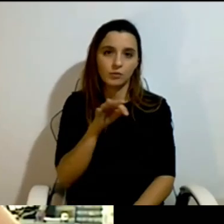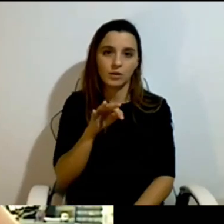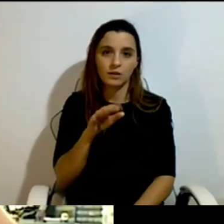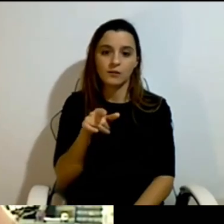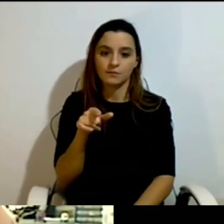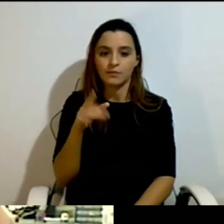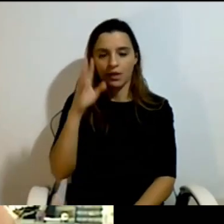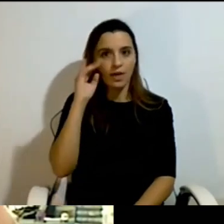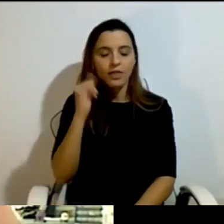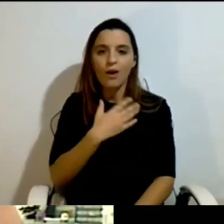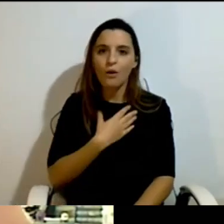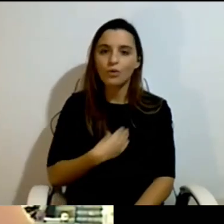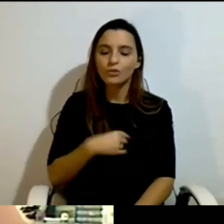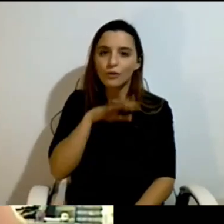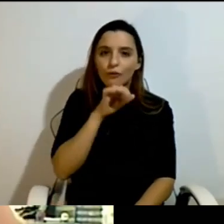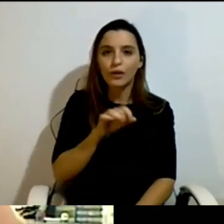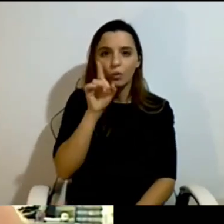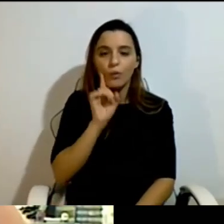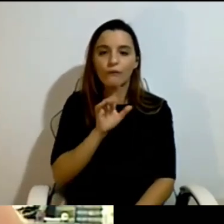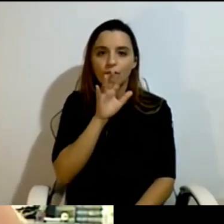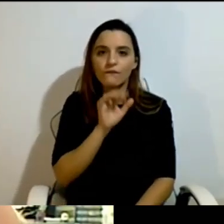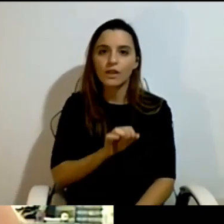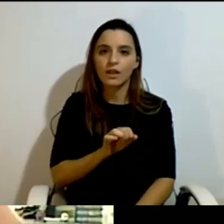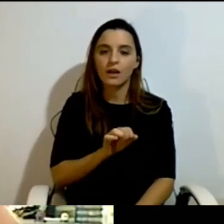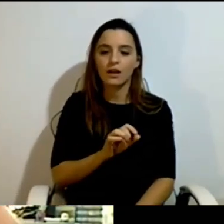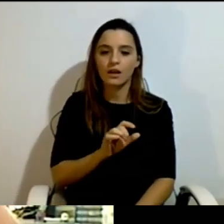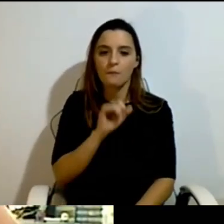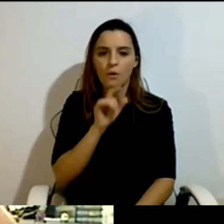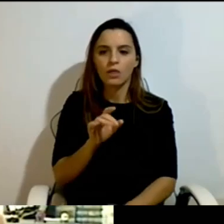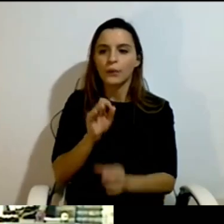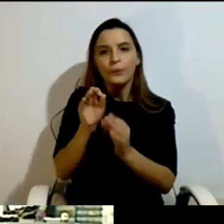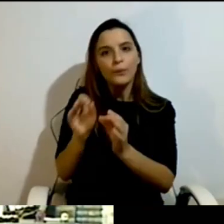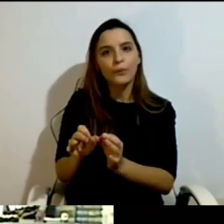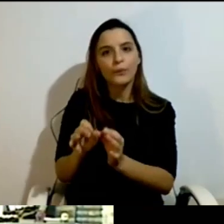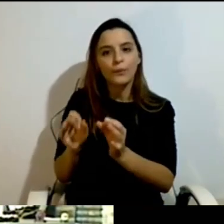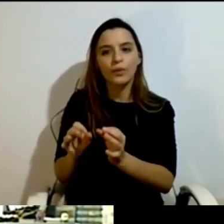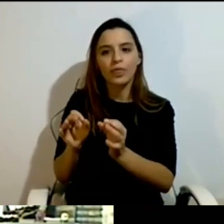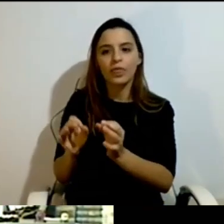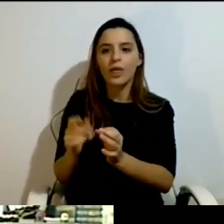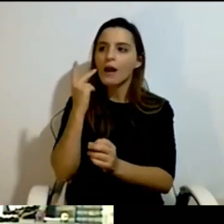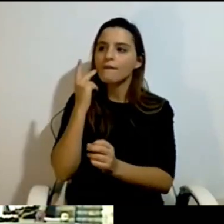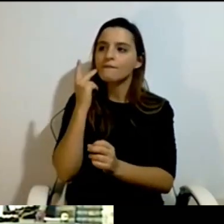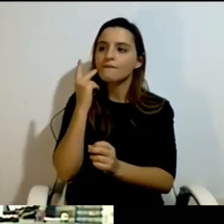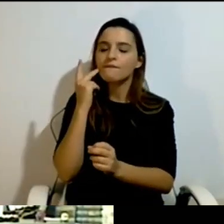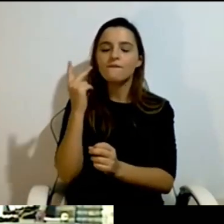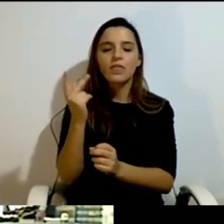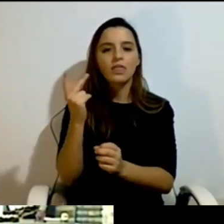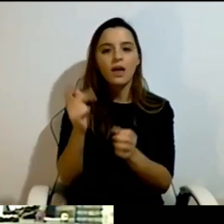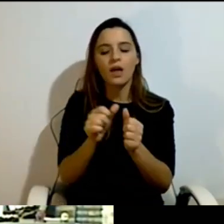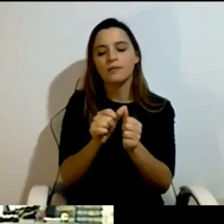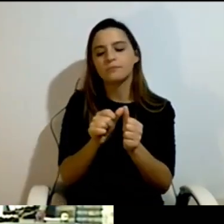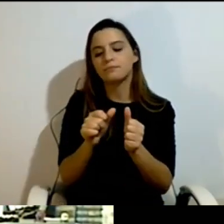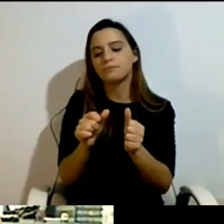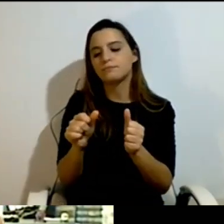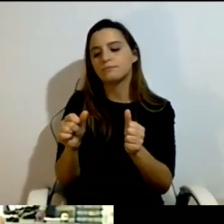care for for all their life. And the idea of personal assistance who comes into the family and